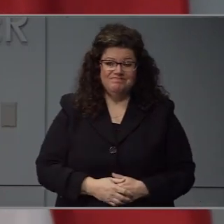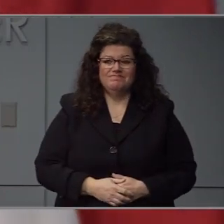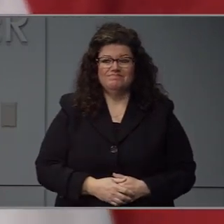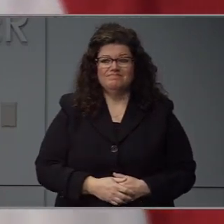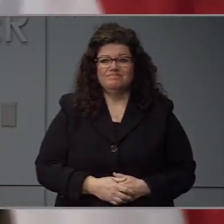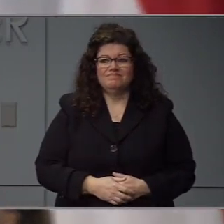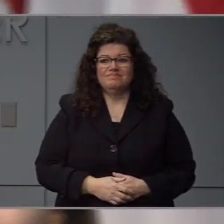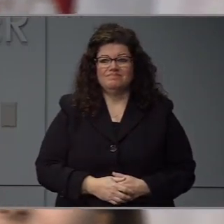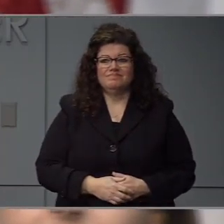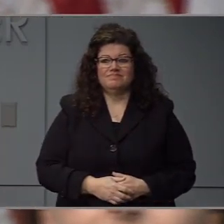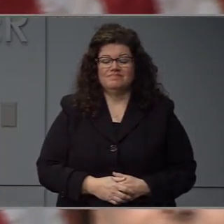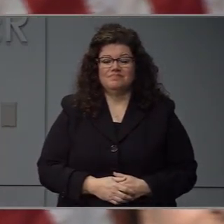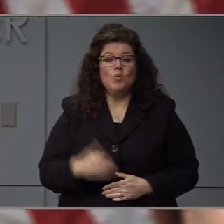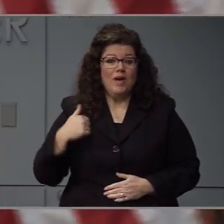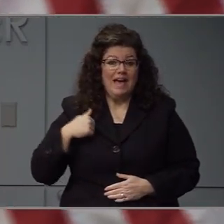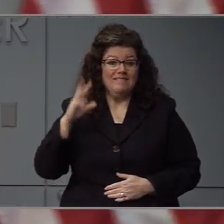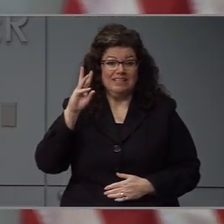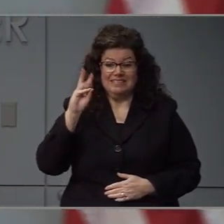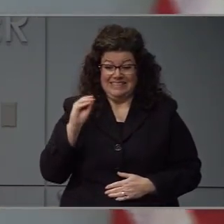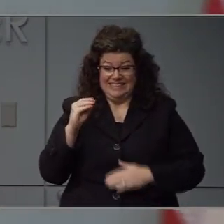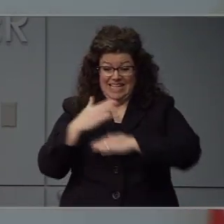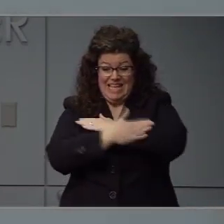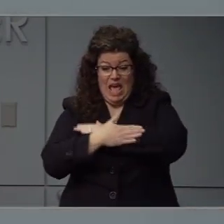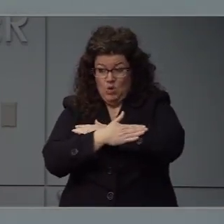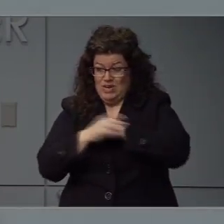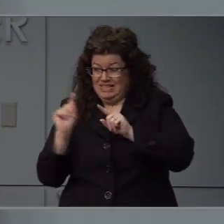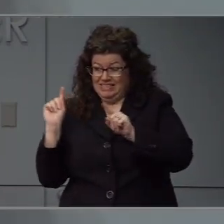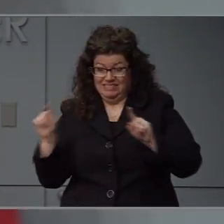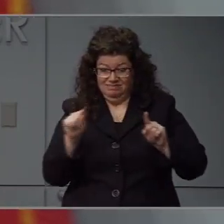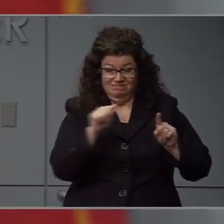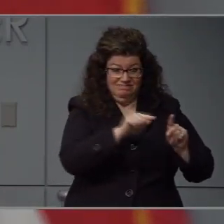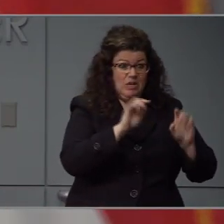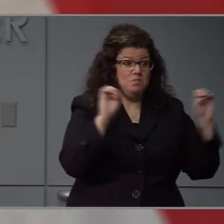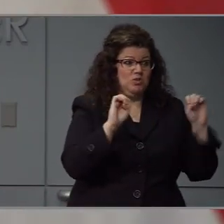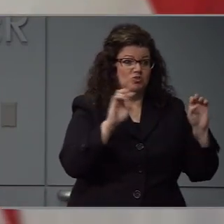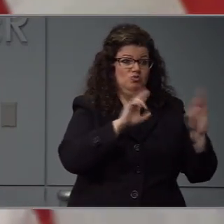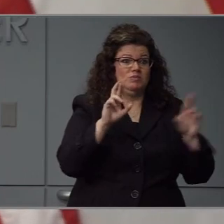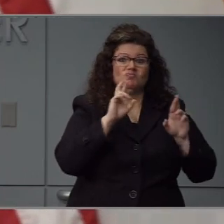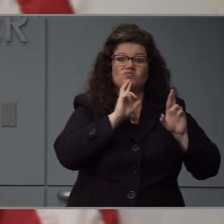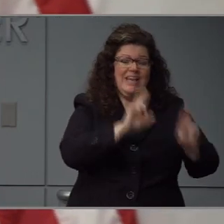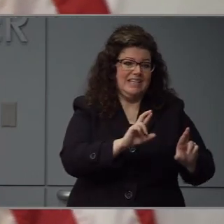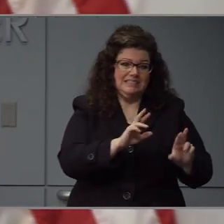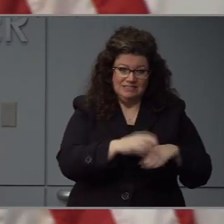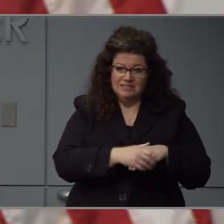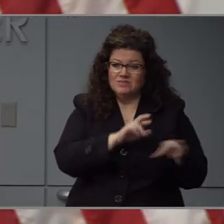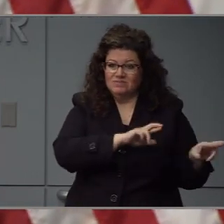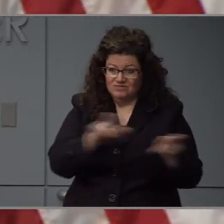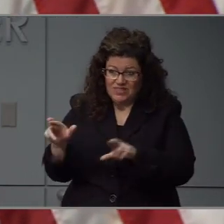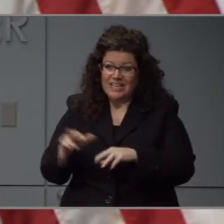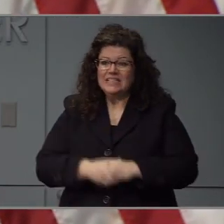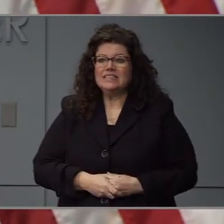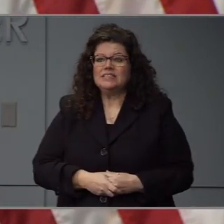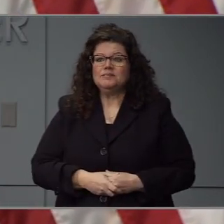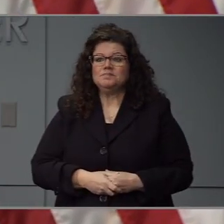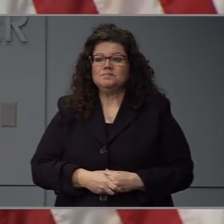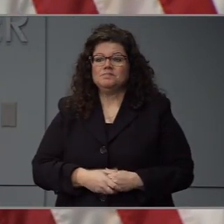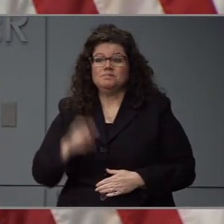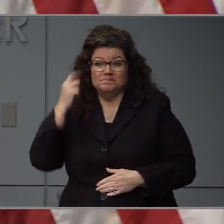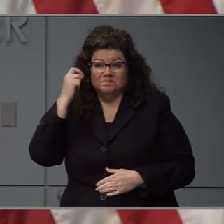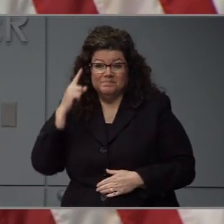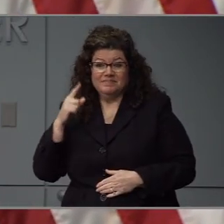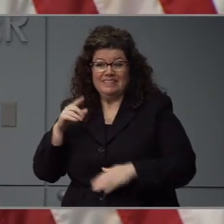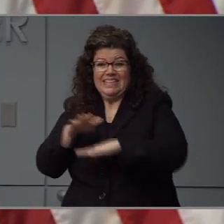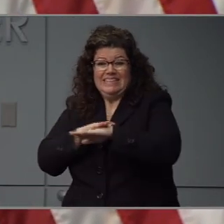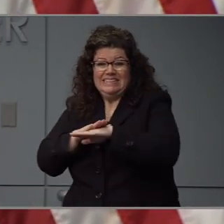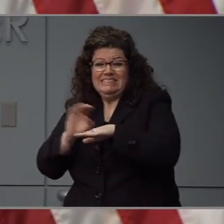60 counties have their local emergency operations centers activated. 99 counties in the Eastern Band of the Cherokee Indians have